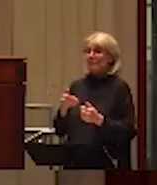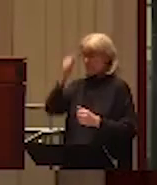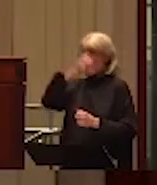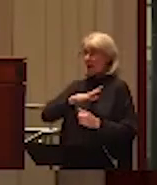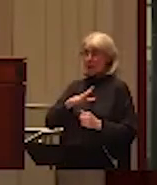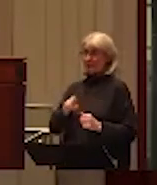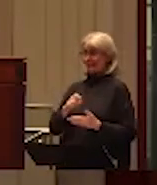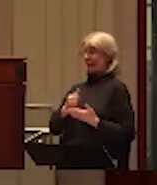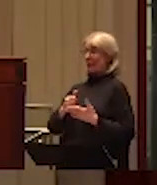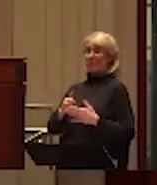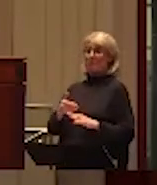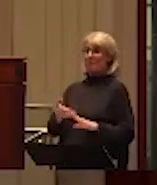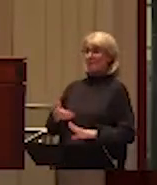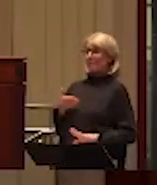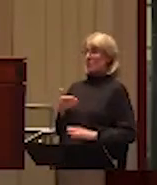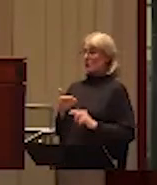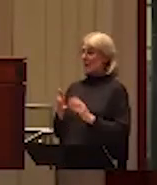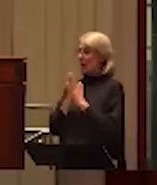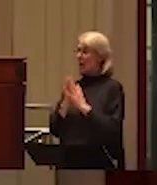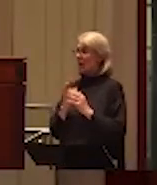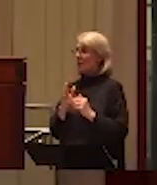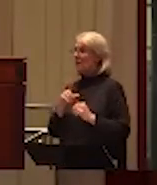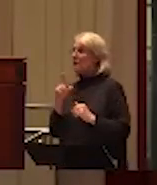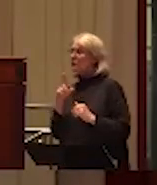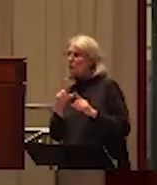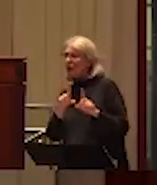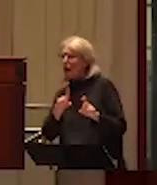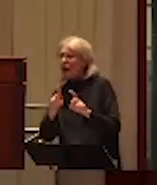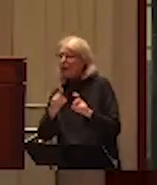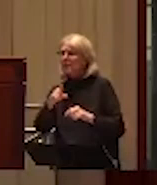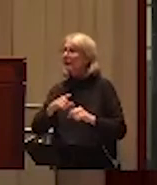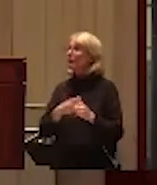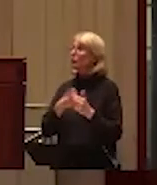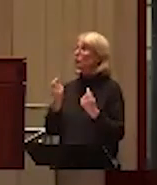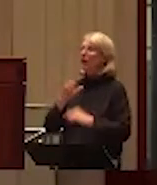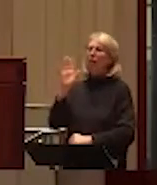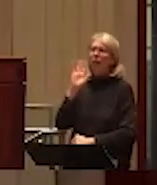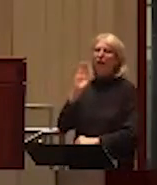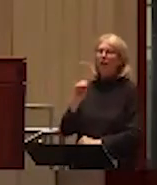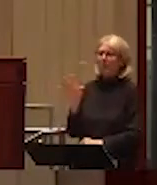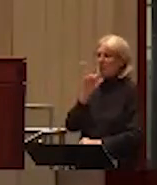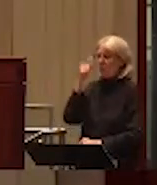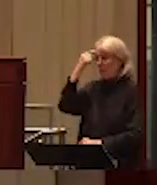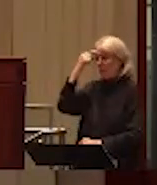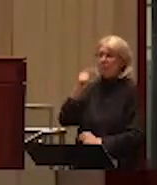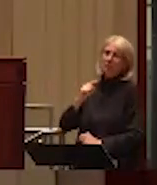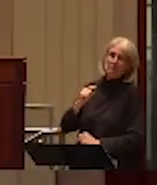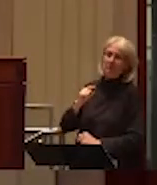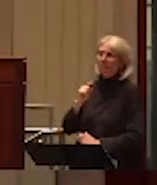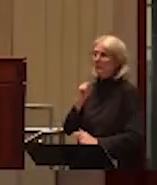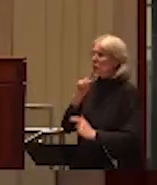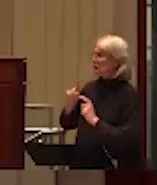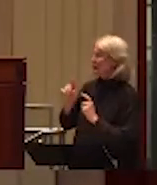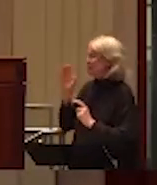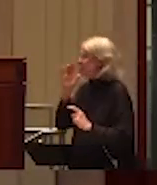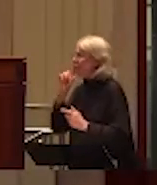answer questions about satisfaction rates, they actually don't even try. That's the first thing. They don't even try just because they don't believe what